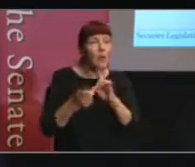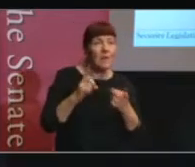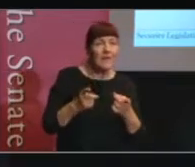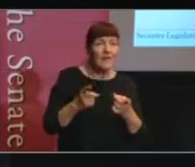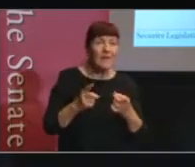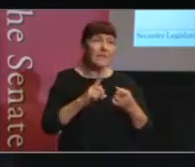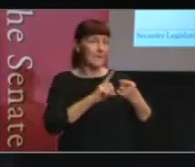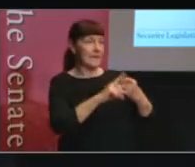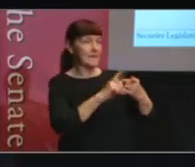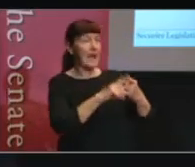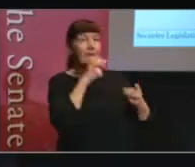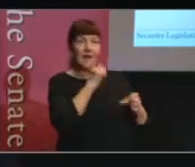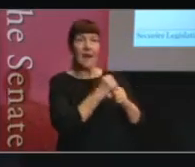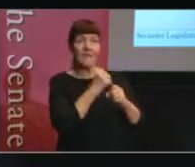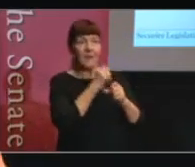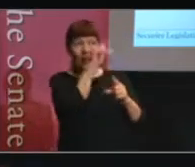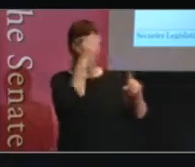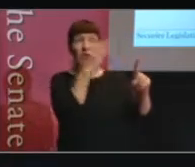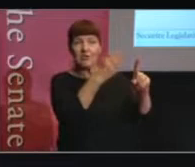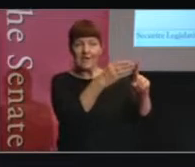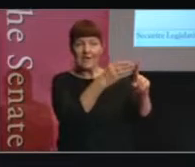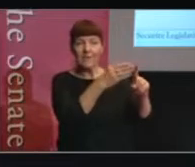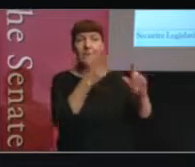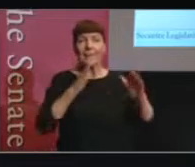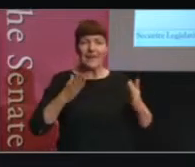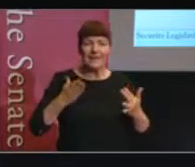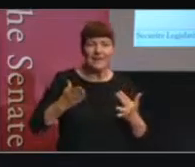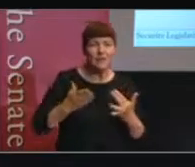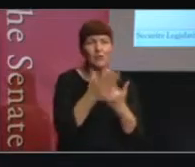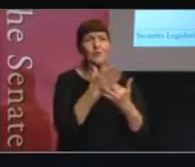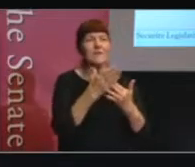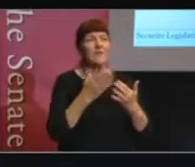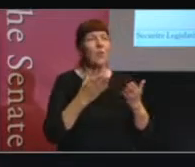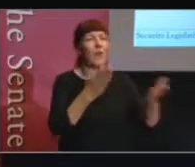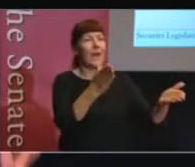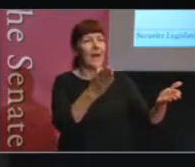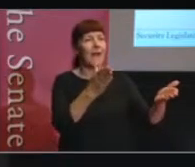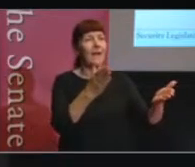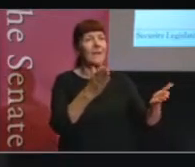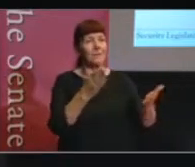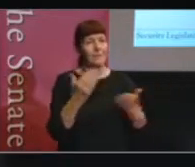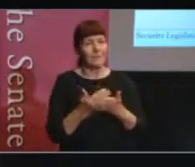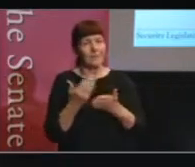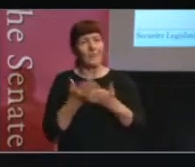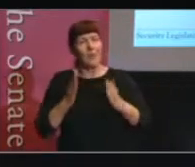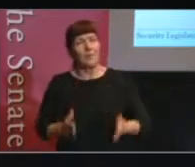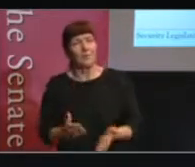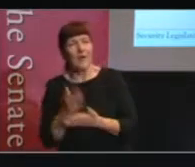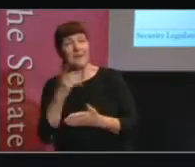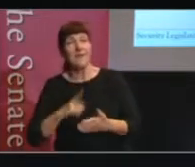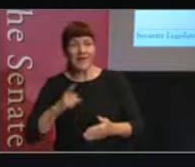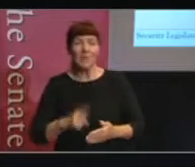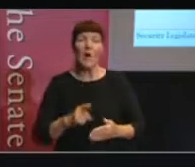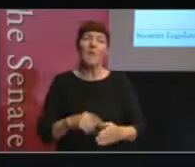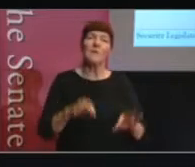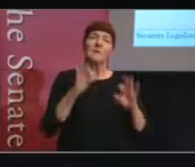in a less rights-intrusive way that allows it to have this impact. So, that's why it's able to have a 100% strike